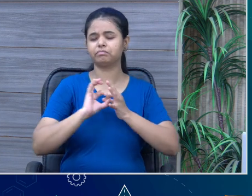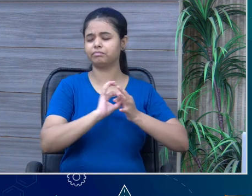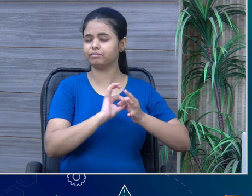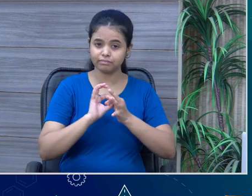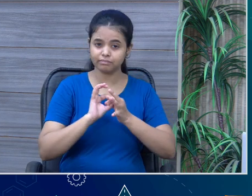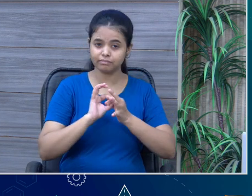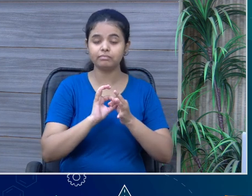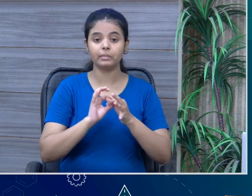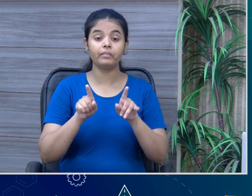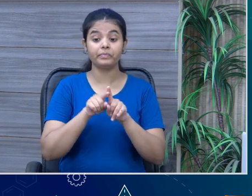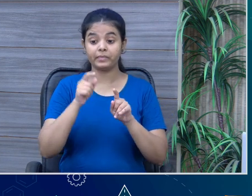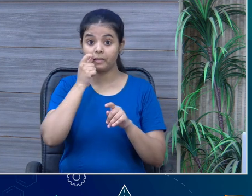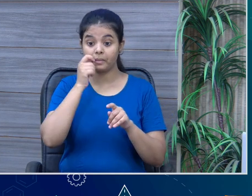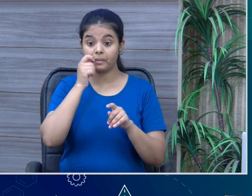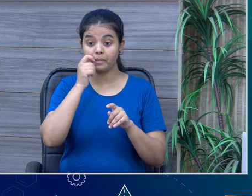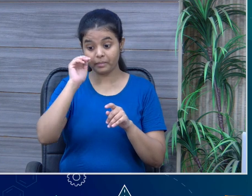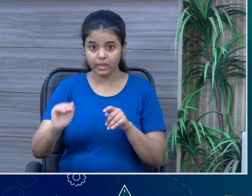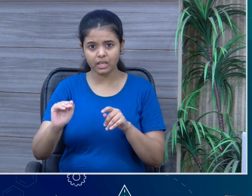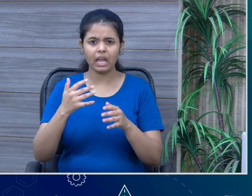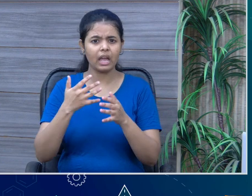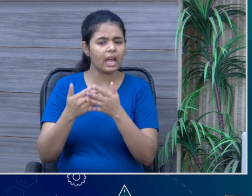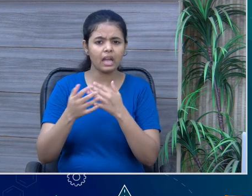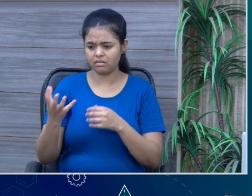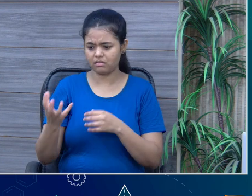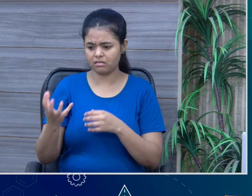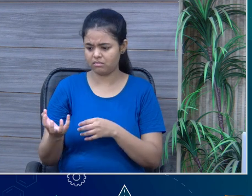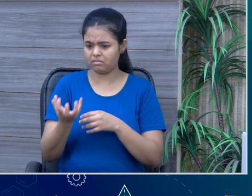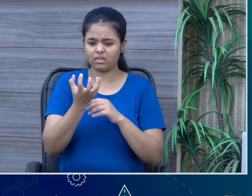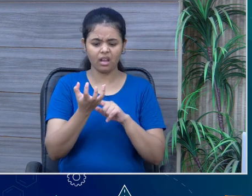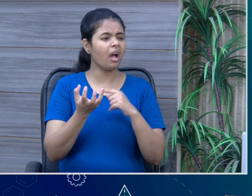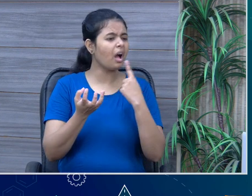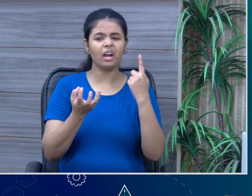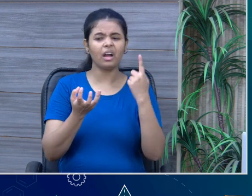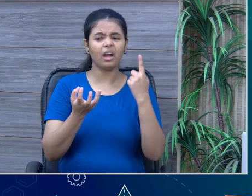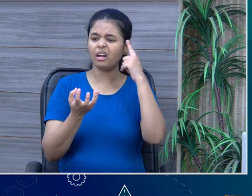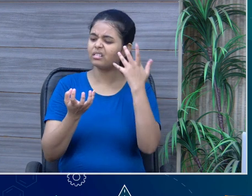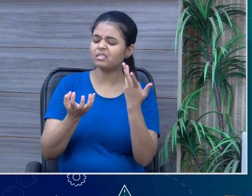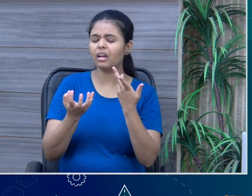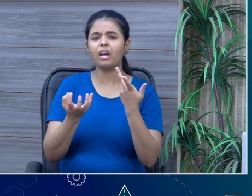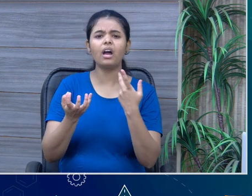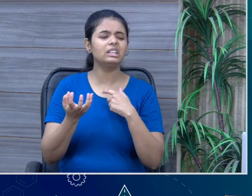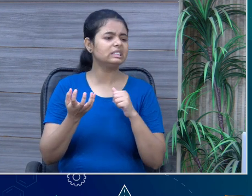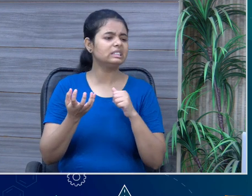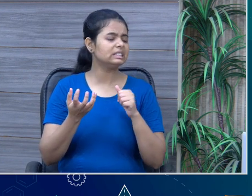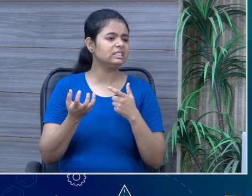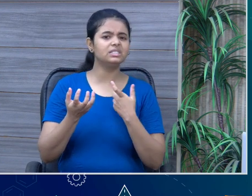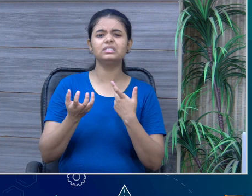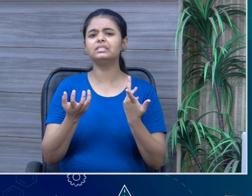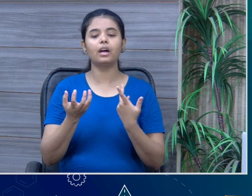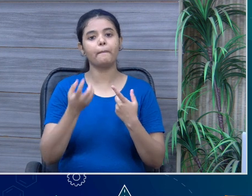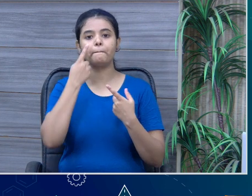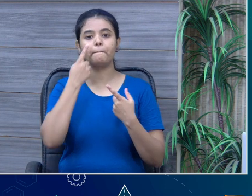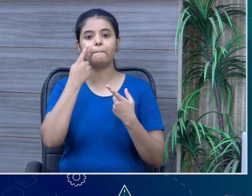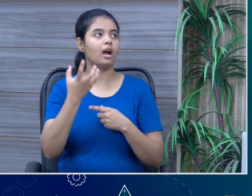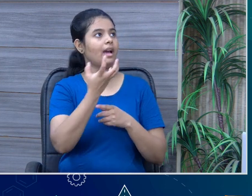he was pretty sure that he will get this answer from his mother only about what is it and what the answers are there. It is